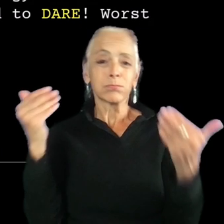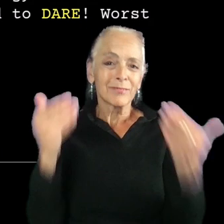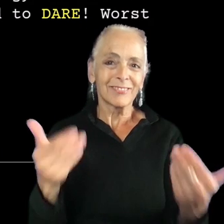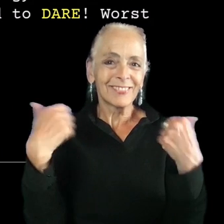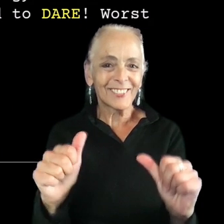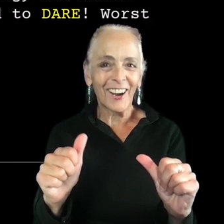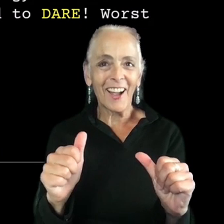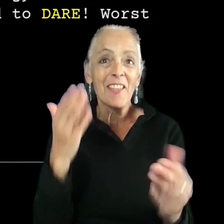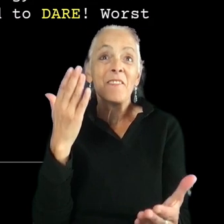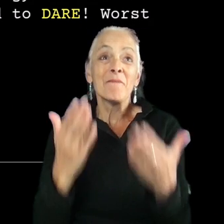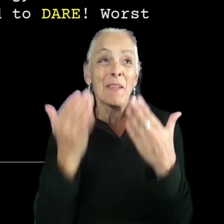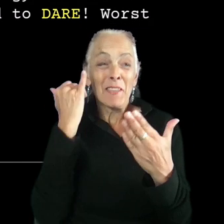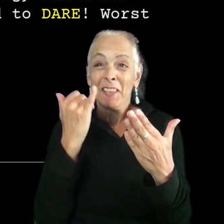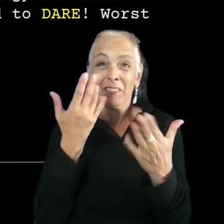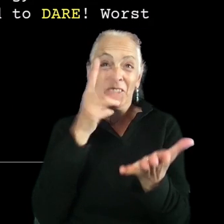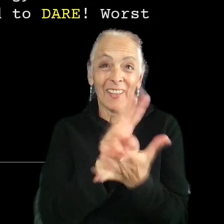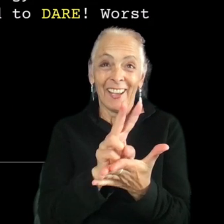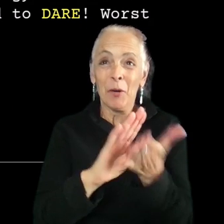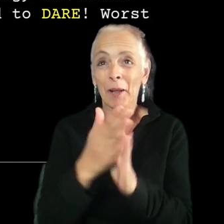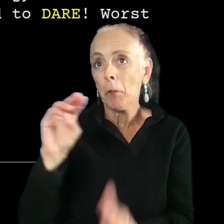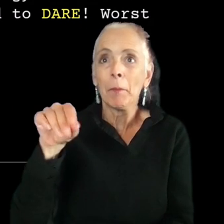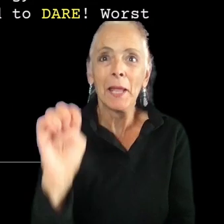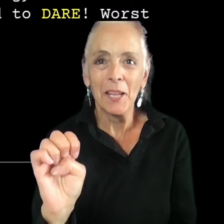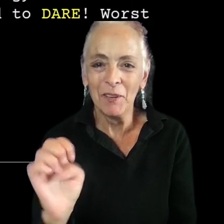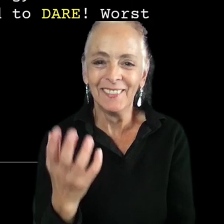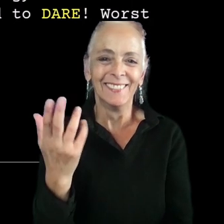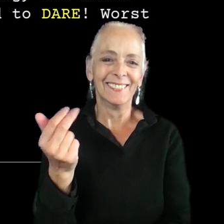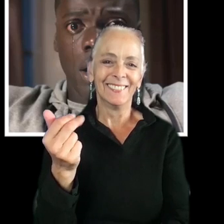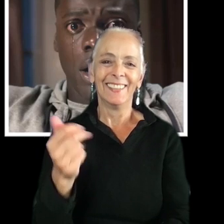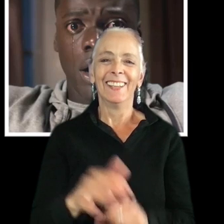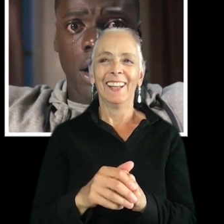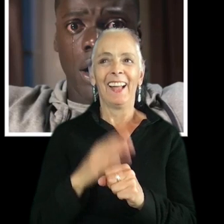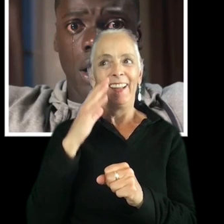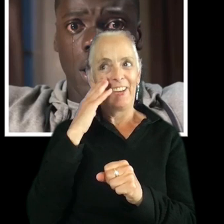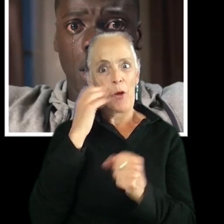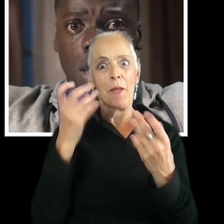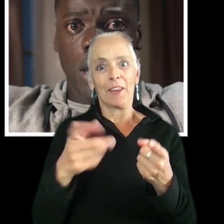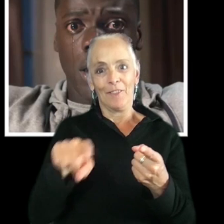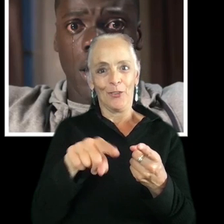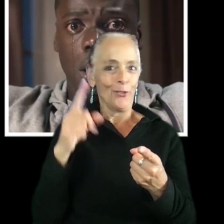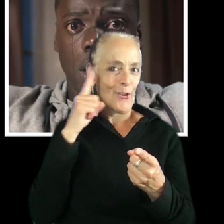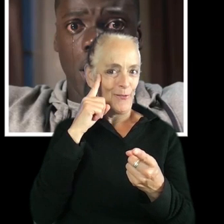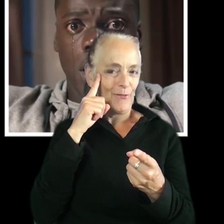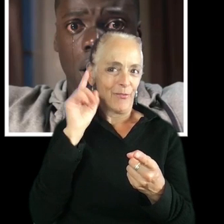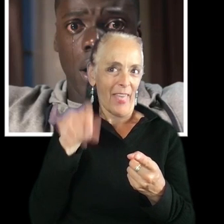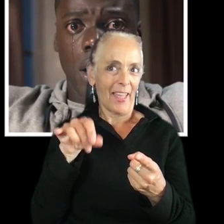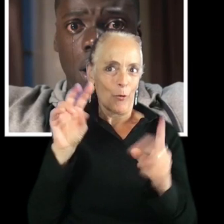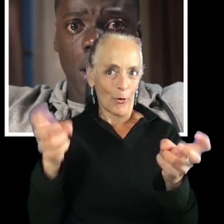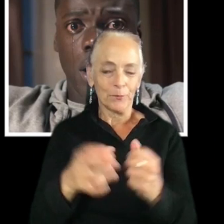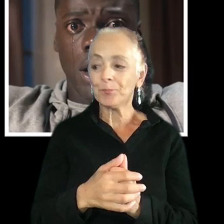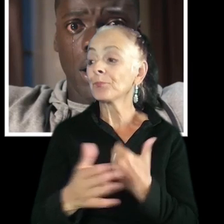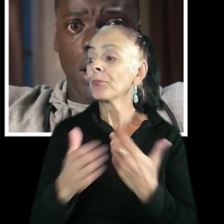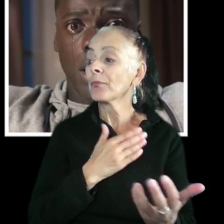become a meme. I'm sure that many of you can hear that, that quote in your head. So, here are some quick takeaways, um,